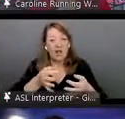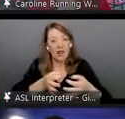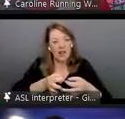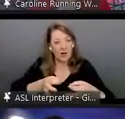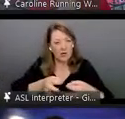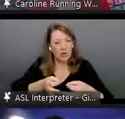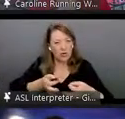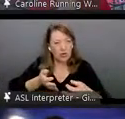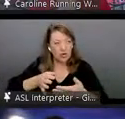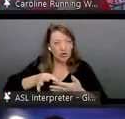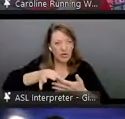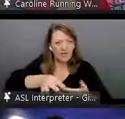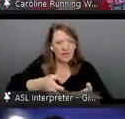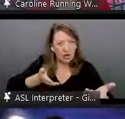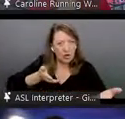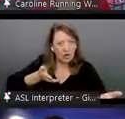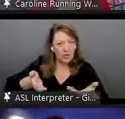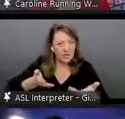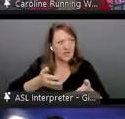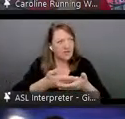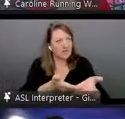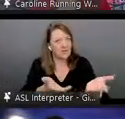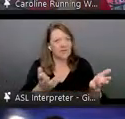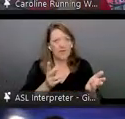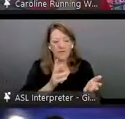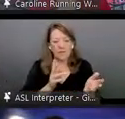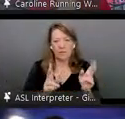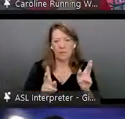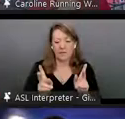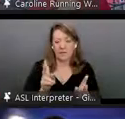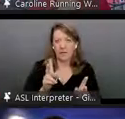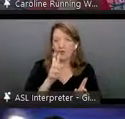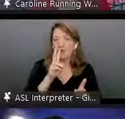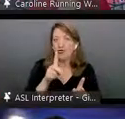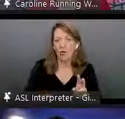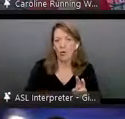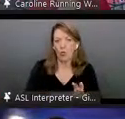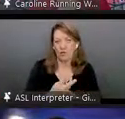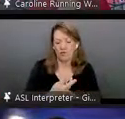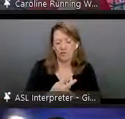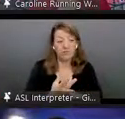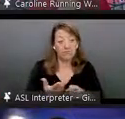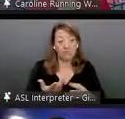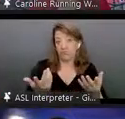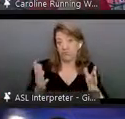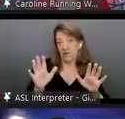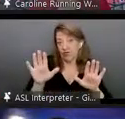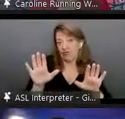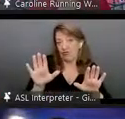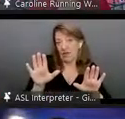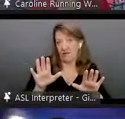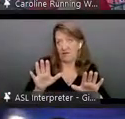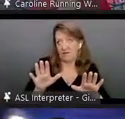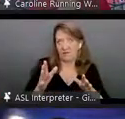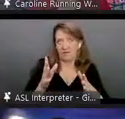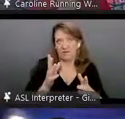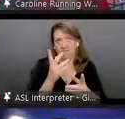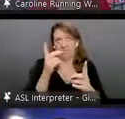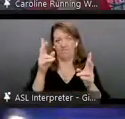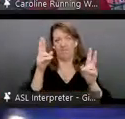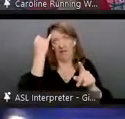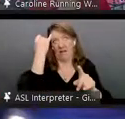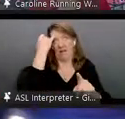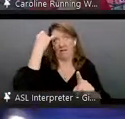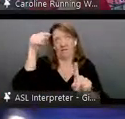world. And, um, that's all really great, uh, in a manner of speaking, but, um, there are also problems where,